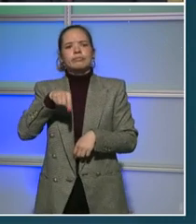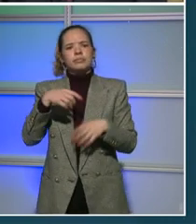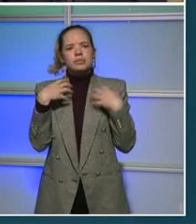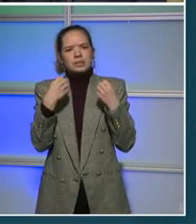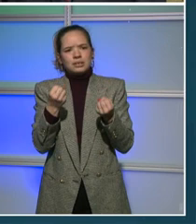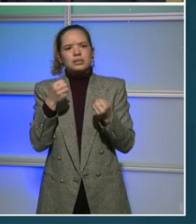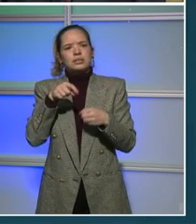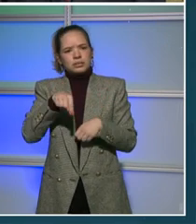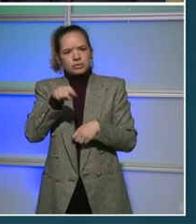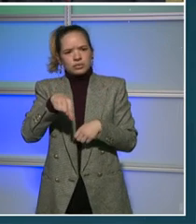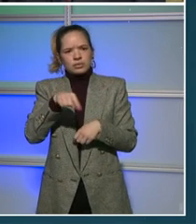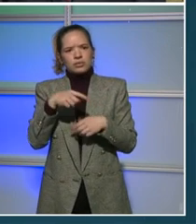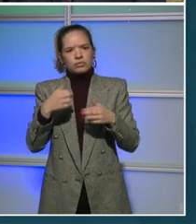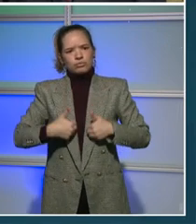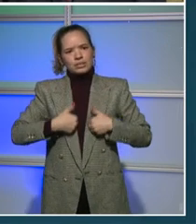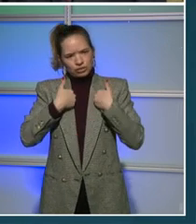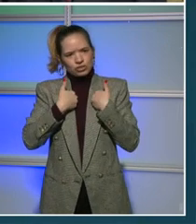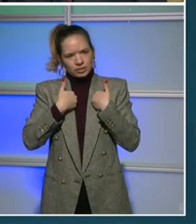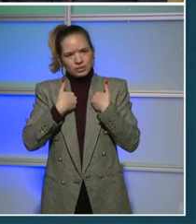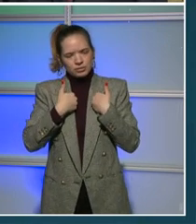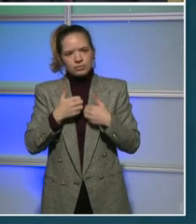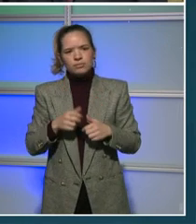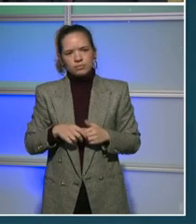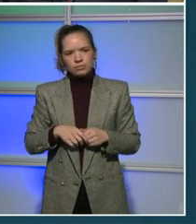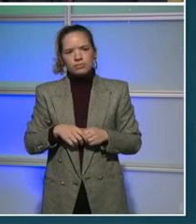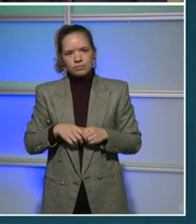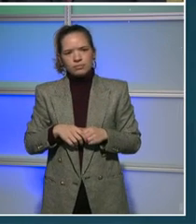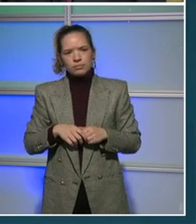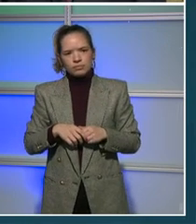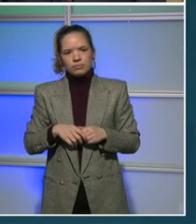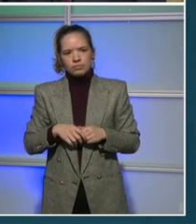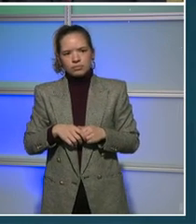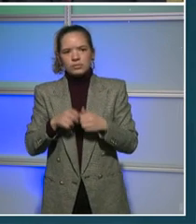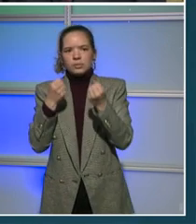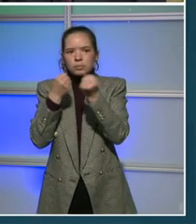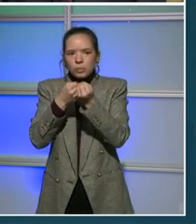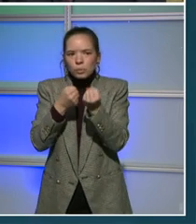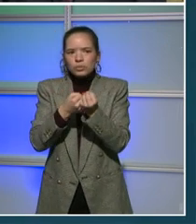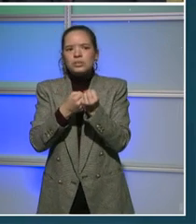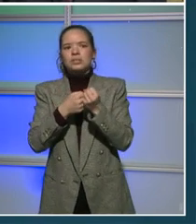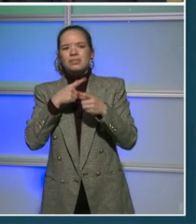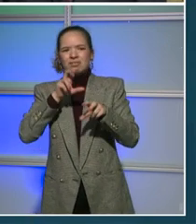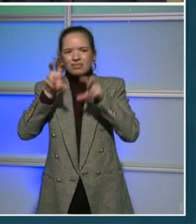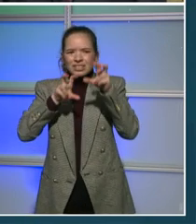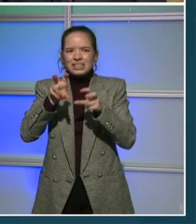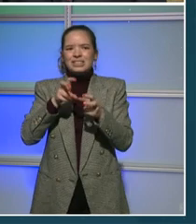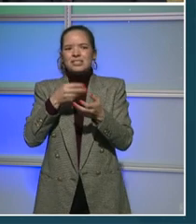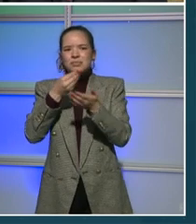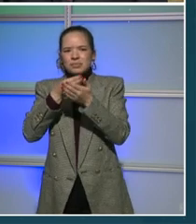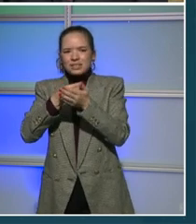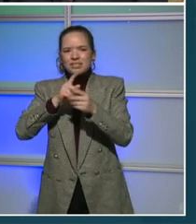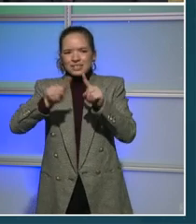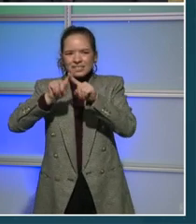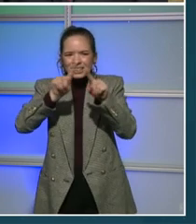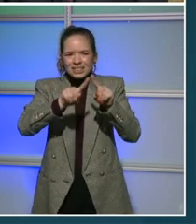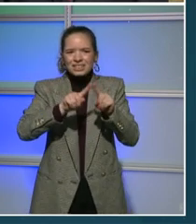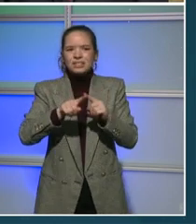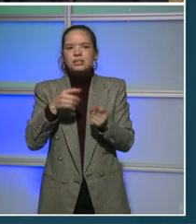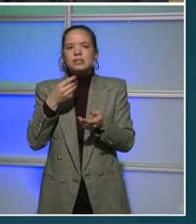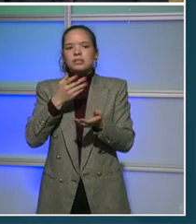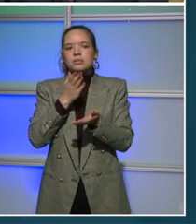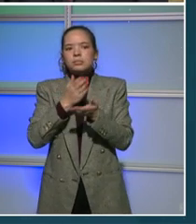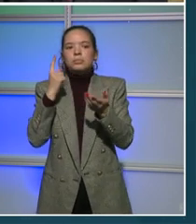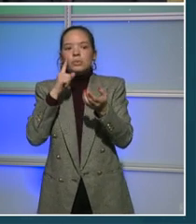Mayor Bowser made sweeping investments in a number of human service programs including funding to support family housing and